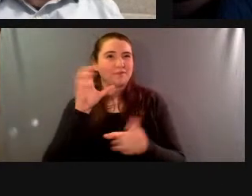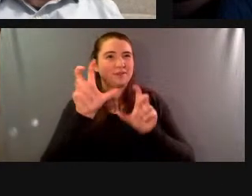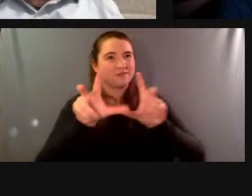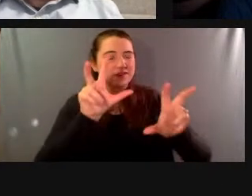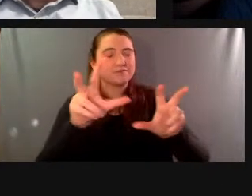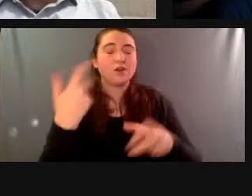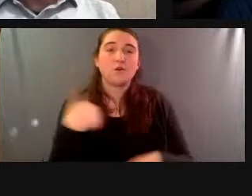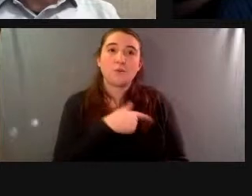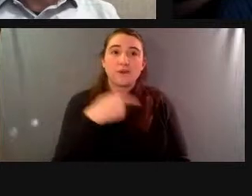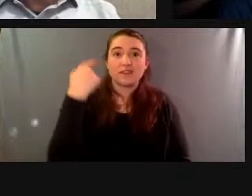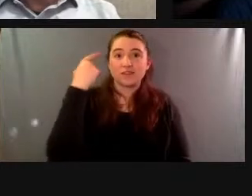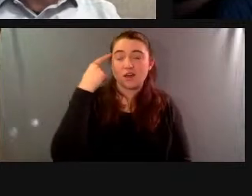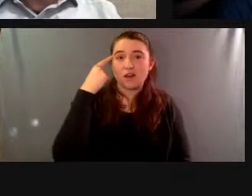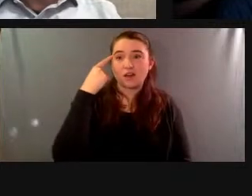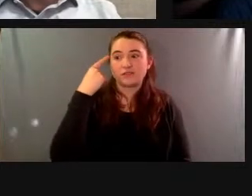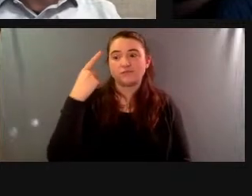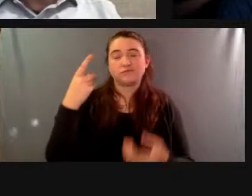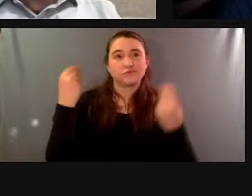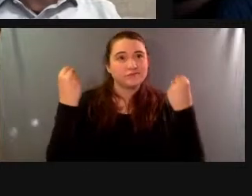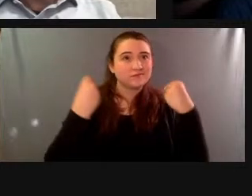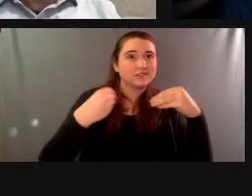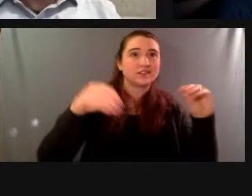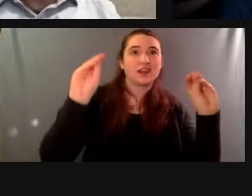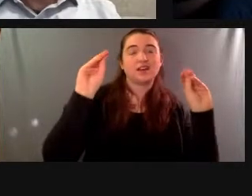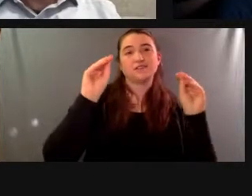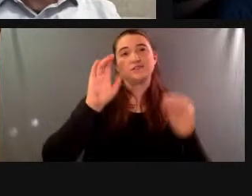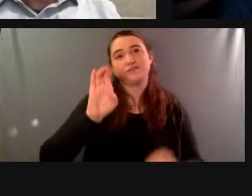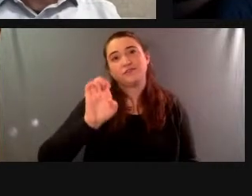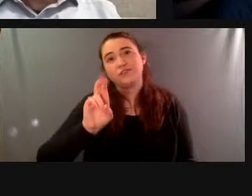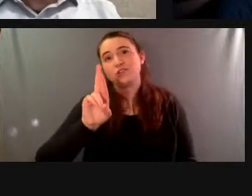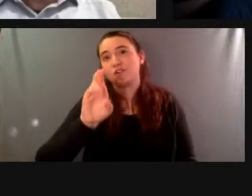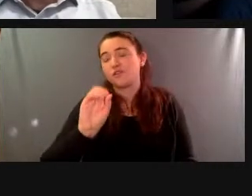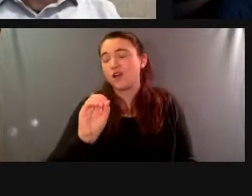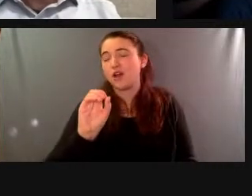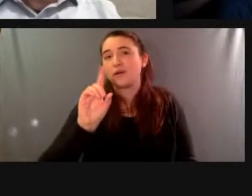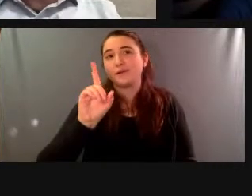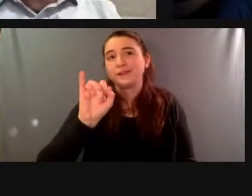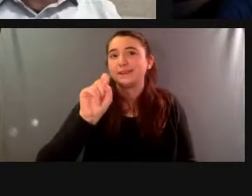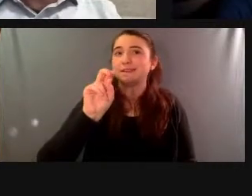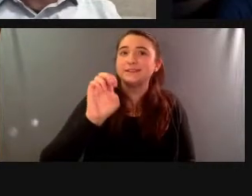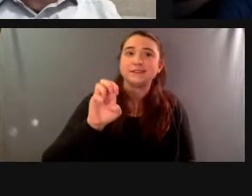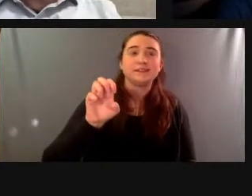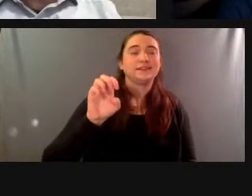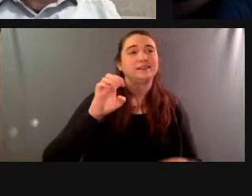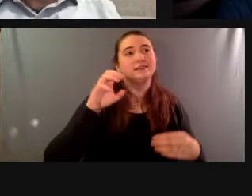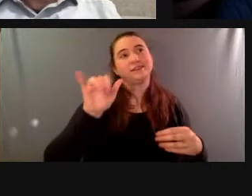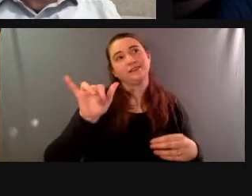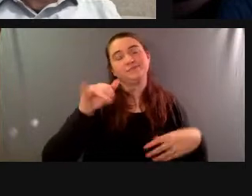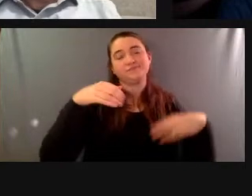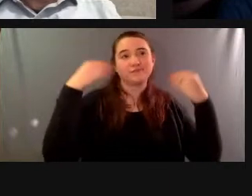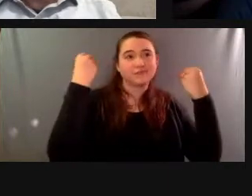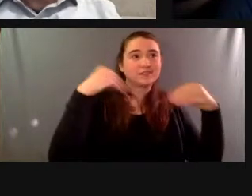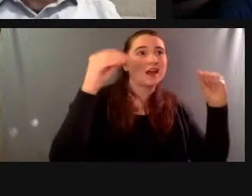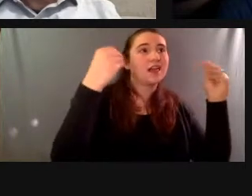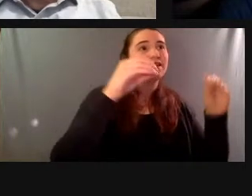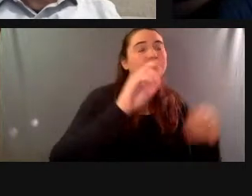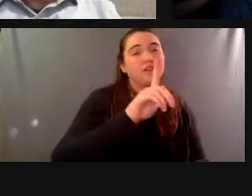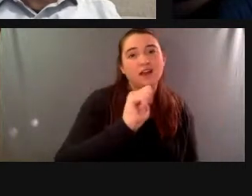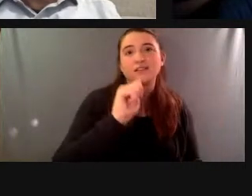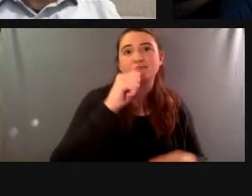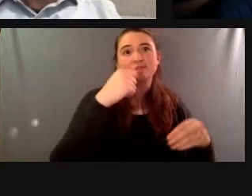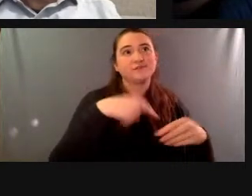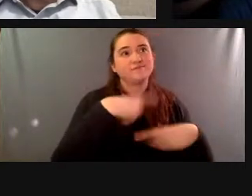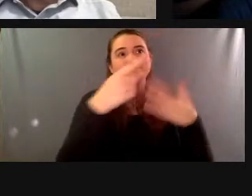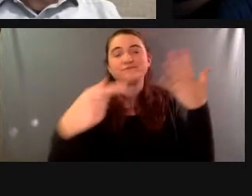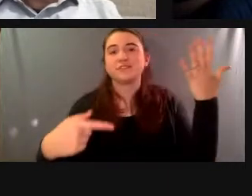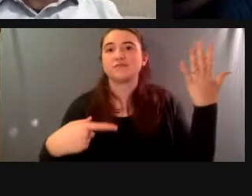london tokyo euro disney etc and by spinoff technologies and in in a way